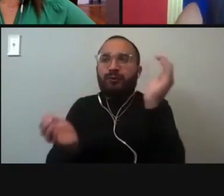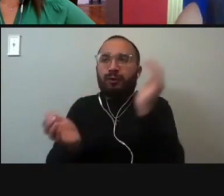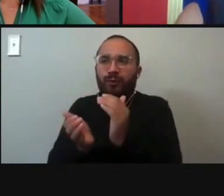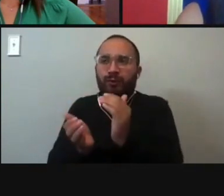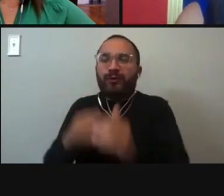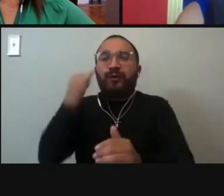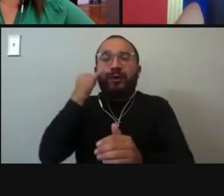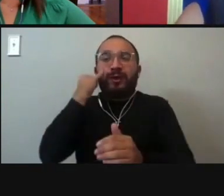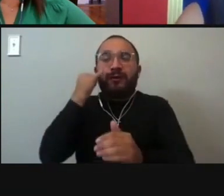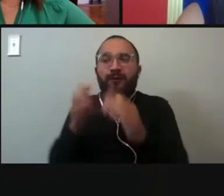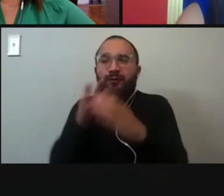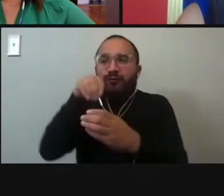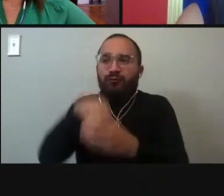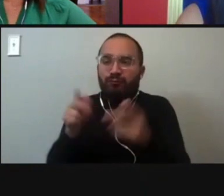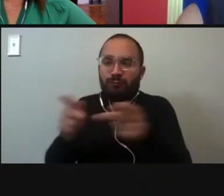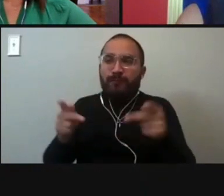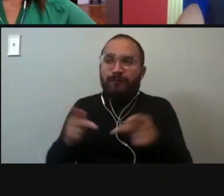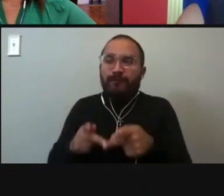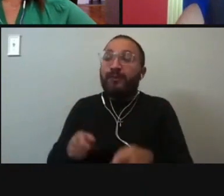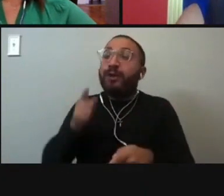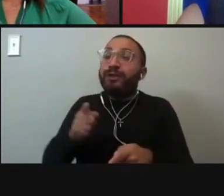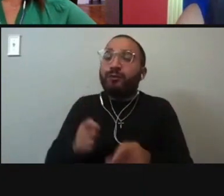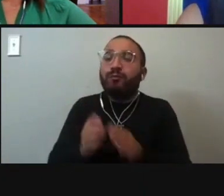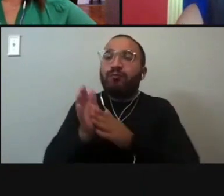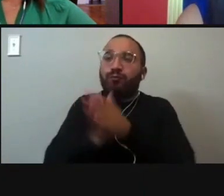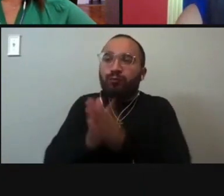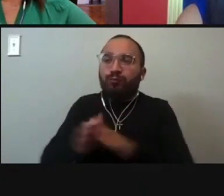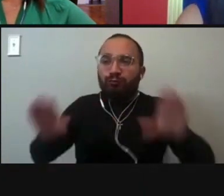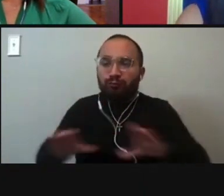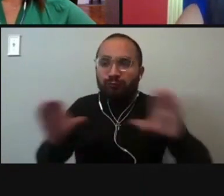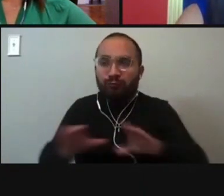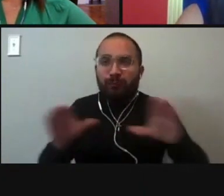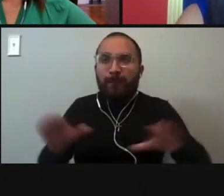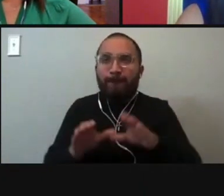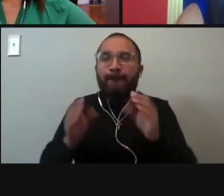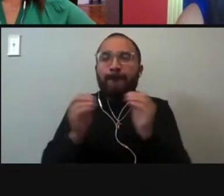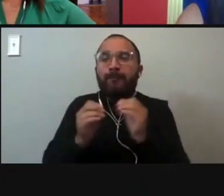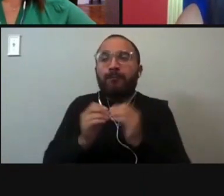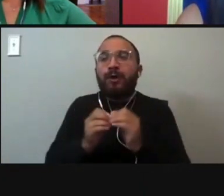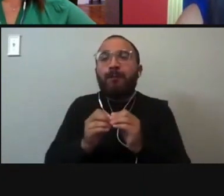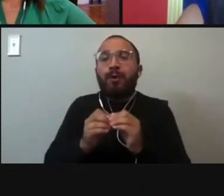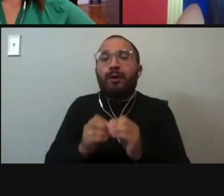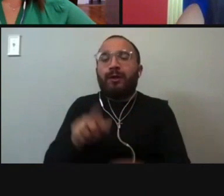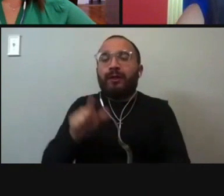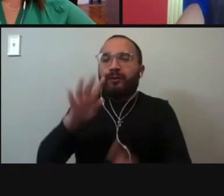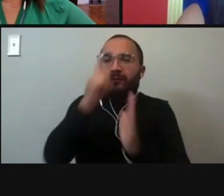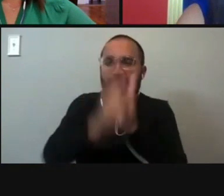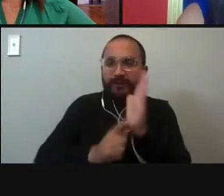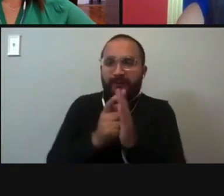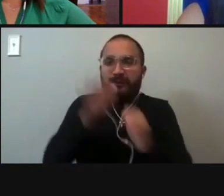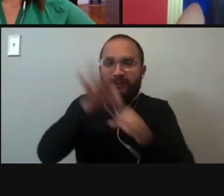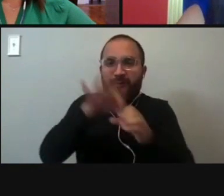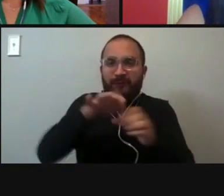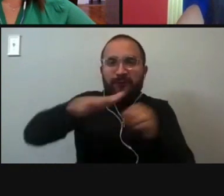will you commit to push for policies like drive-throughs and 24 hour polling locations, as well as an increase in